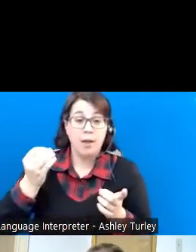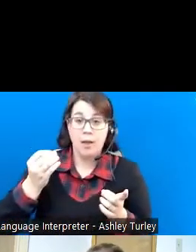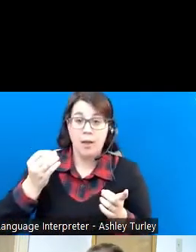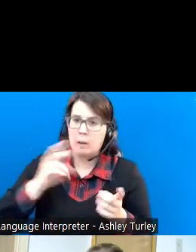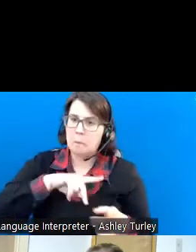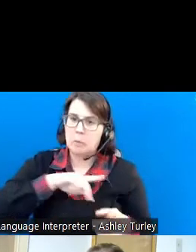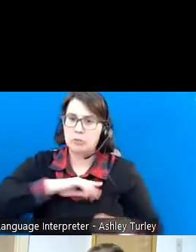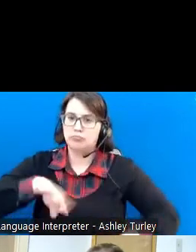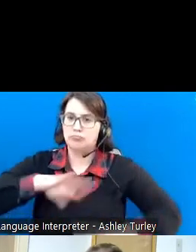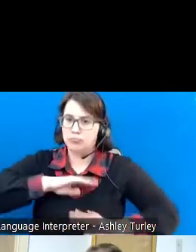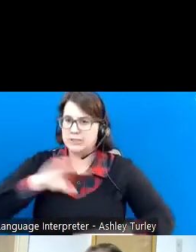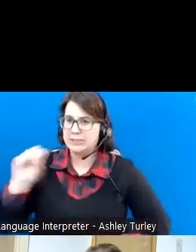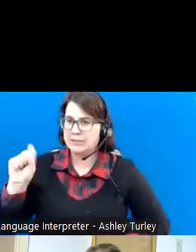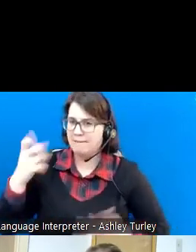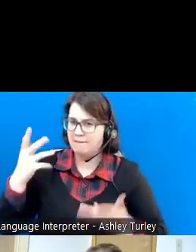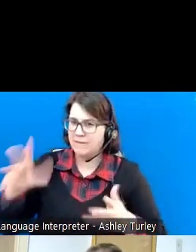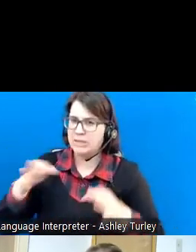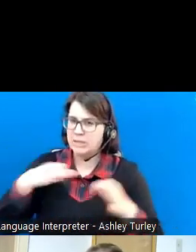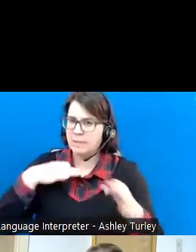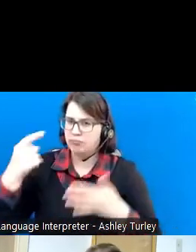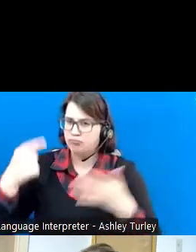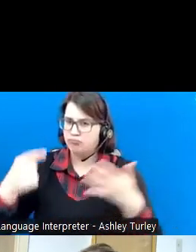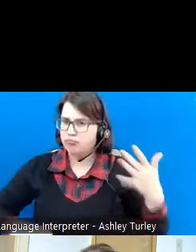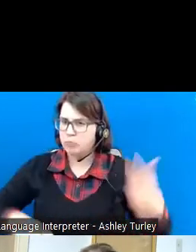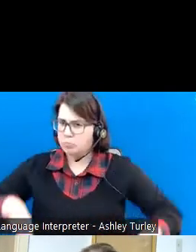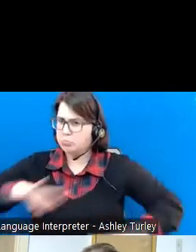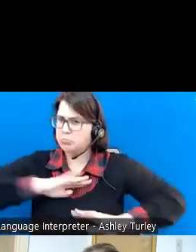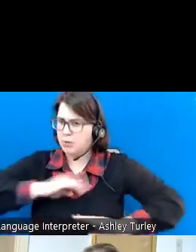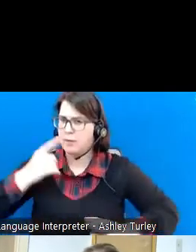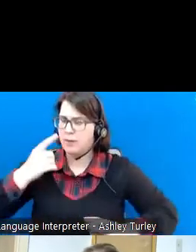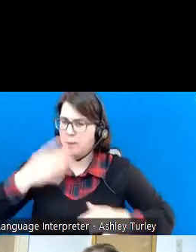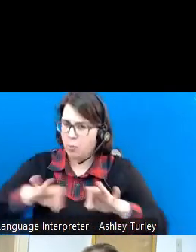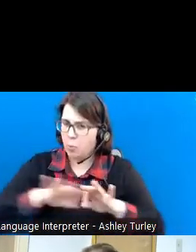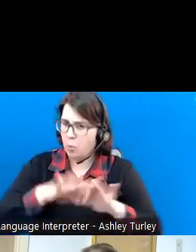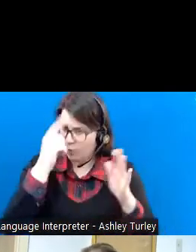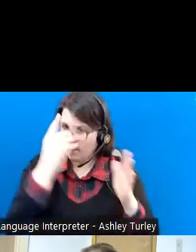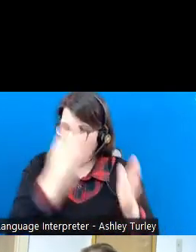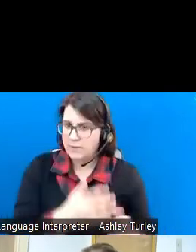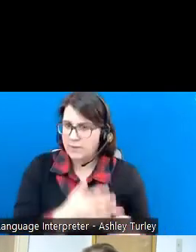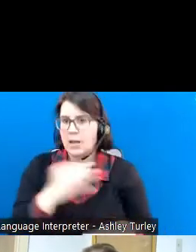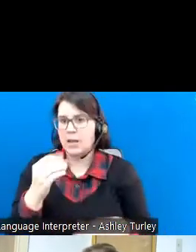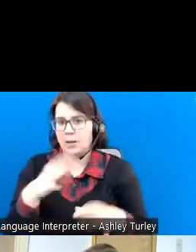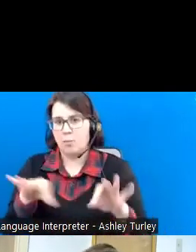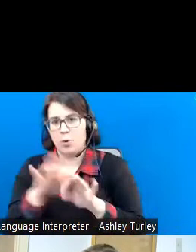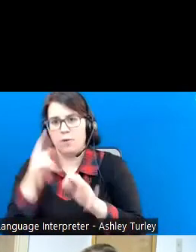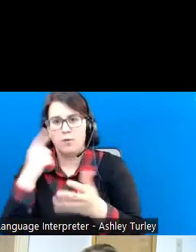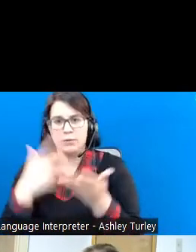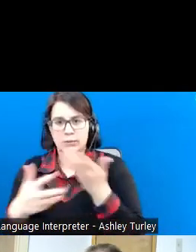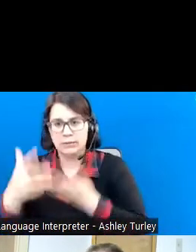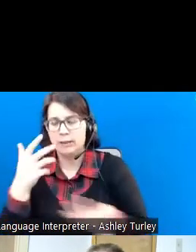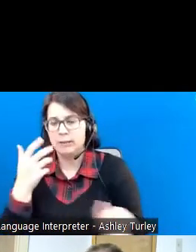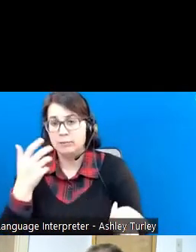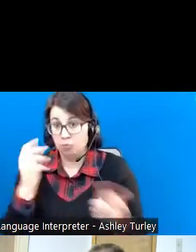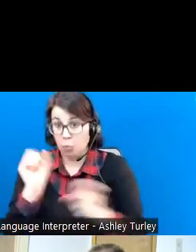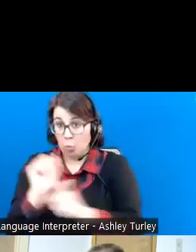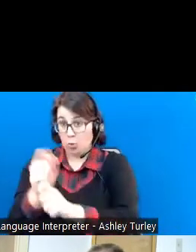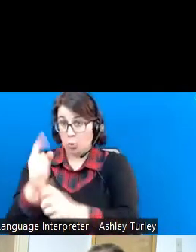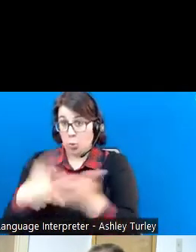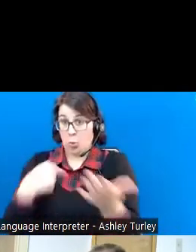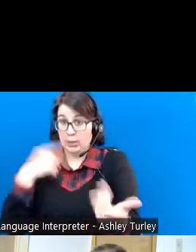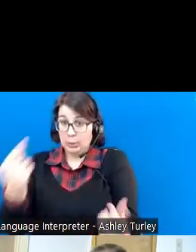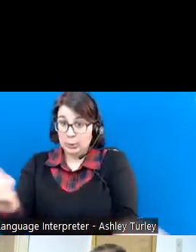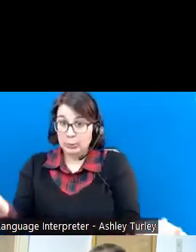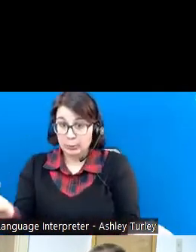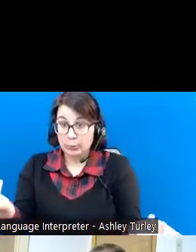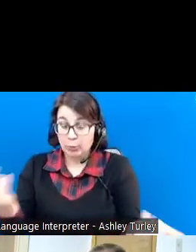descriptions of how all those things are important to individuals and important in our society. Work is what we do. So we want to help